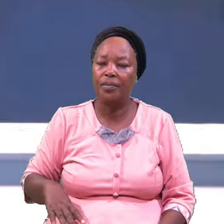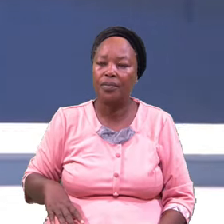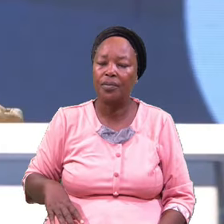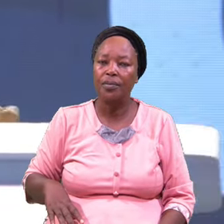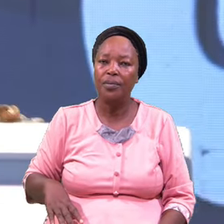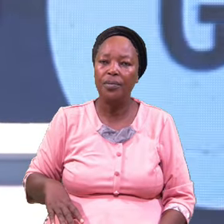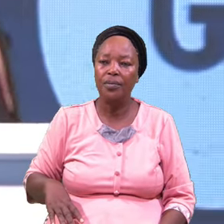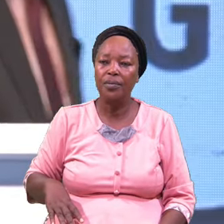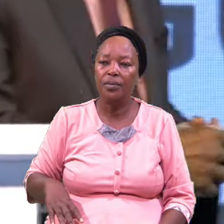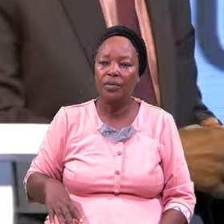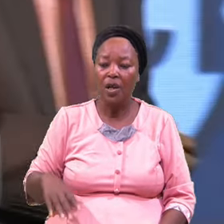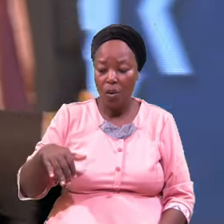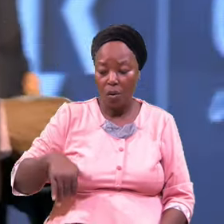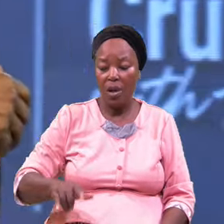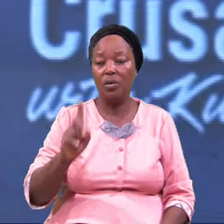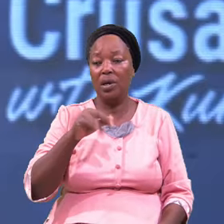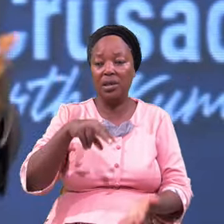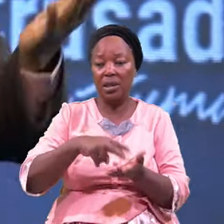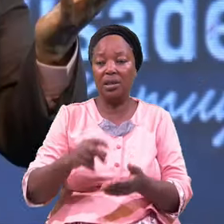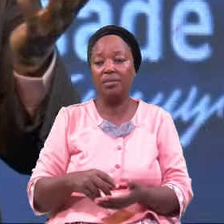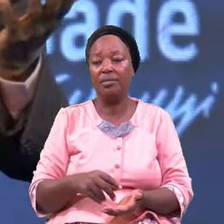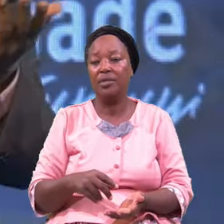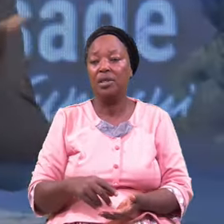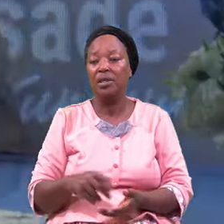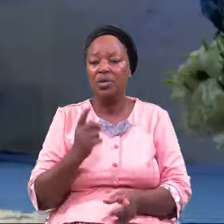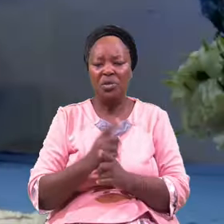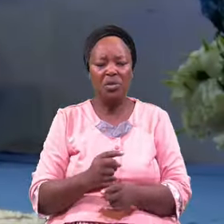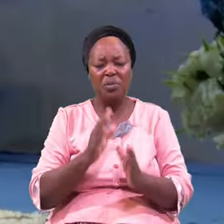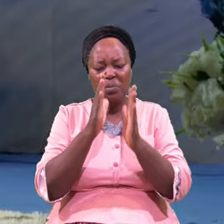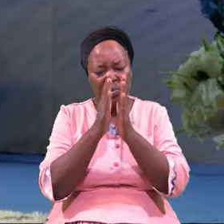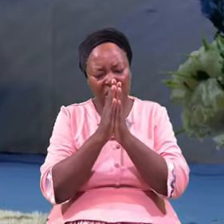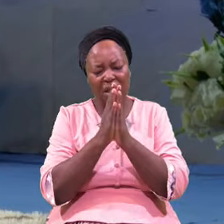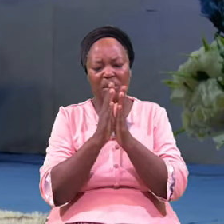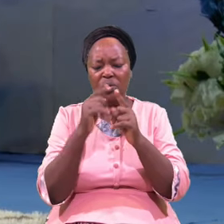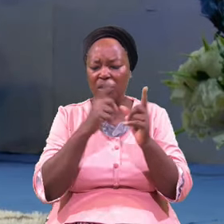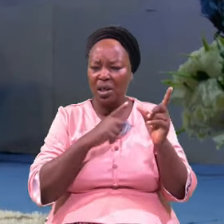While You Are Standing Up Tell The Lord In A Few Words